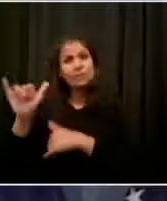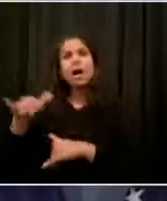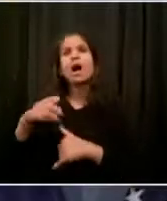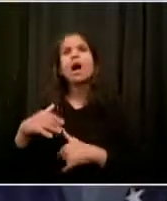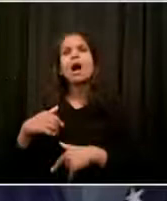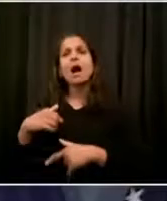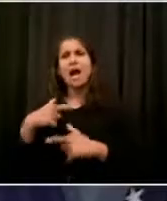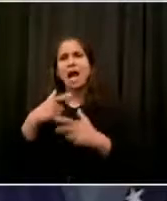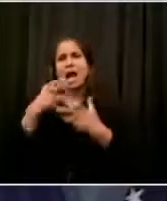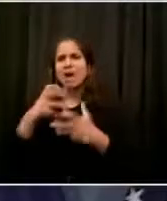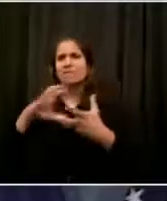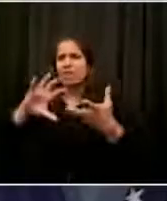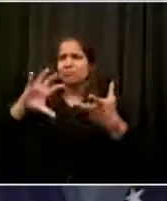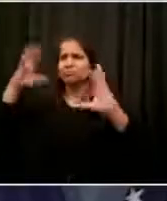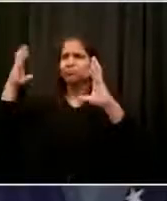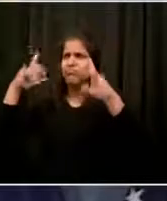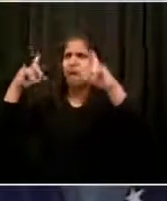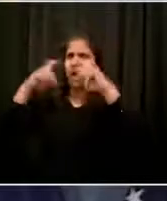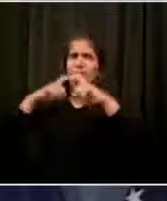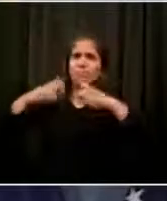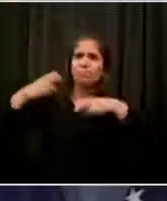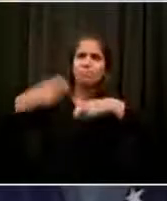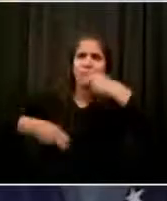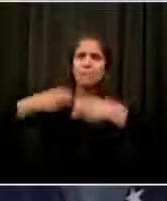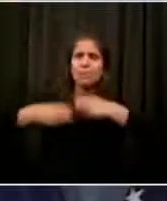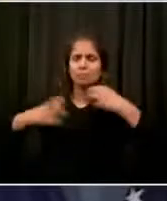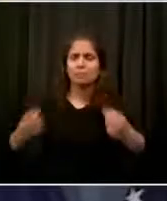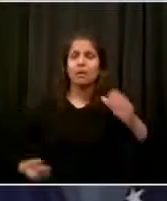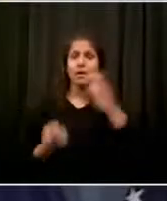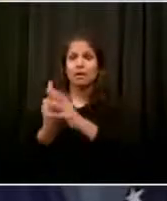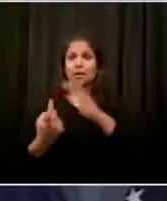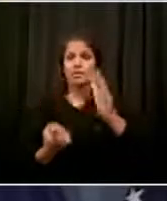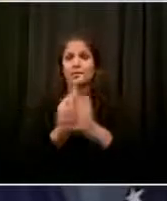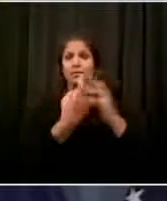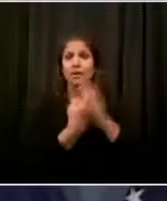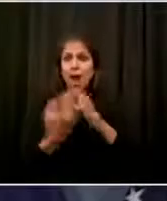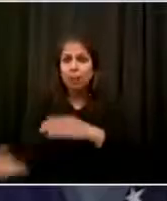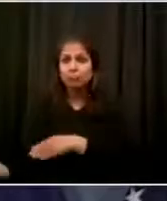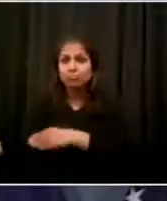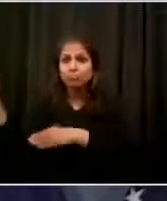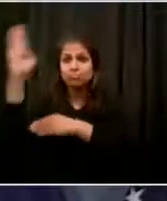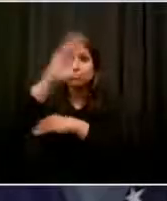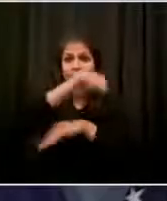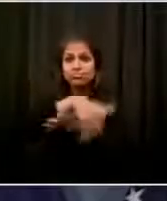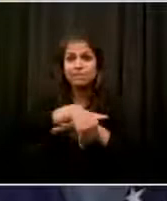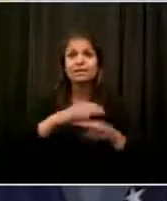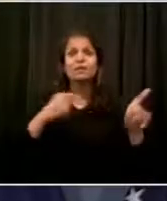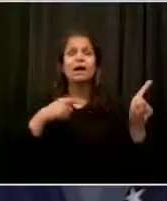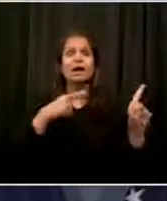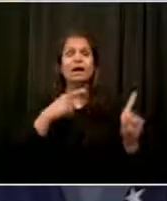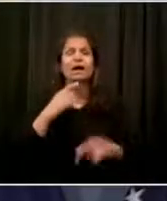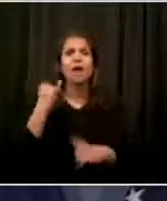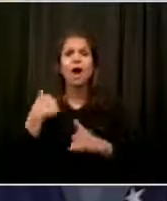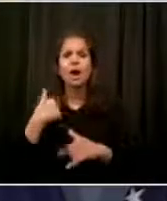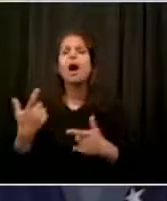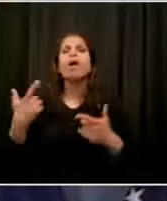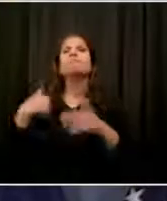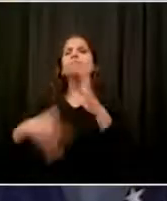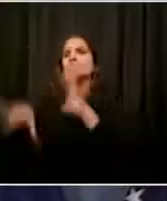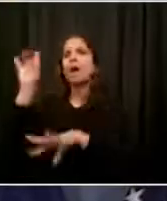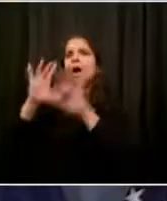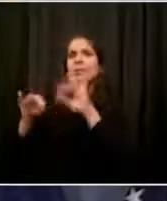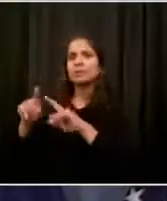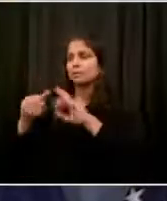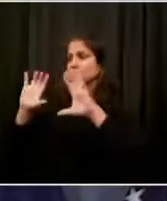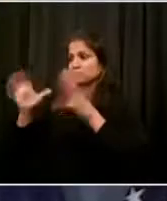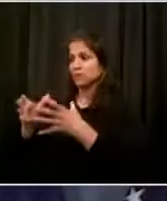by the independent review that our DOI commissioner and Corp Counselor are doing, and, of course, by Internal Affairs Bureau. I want the truth of